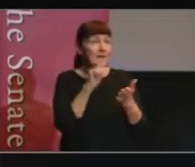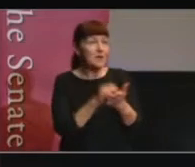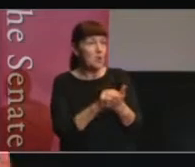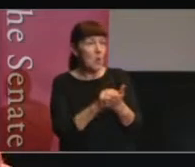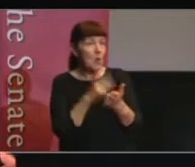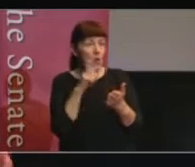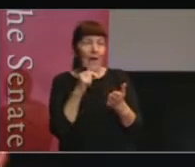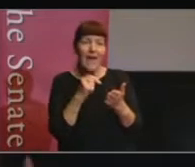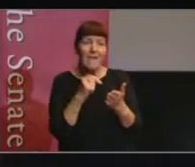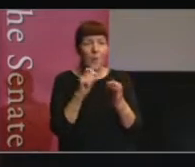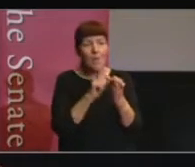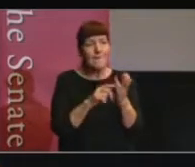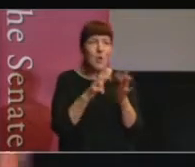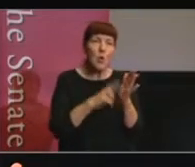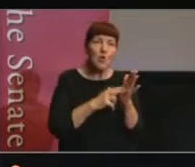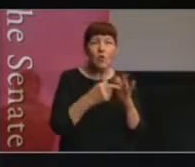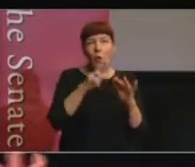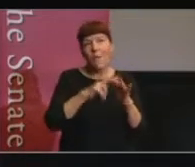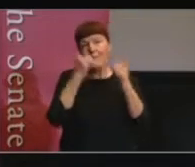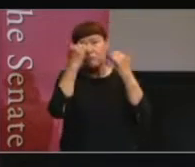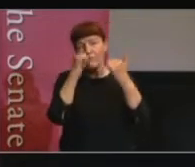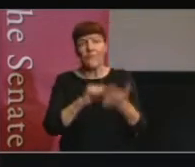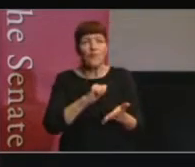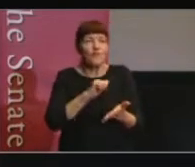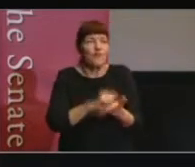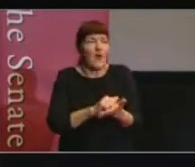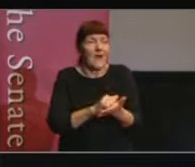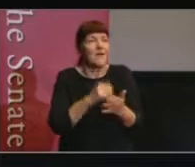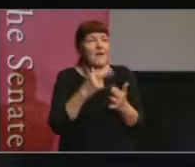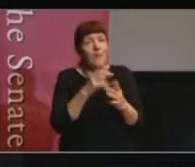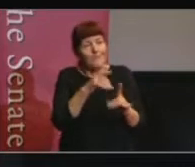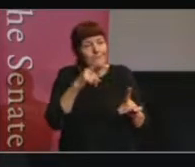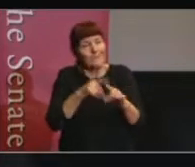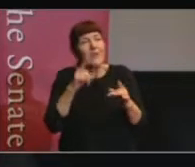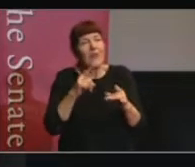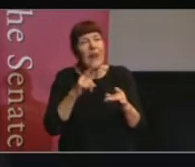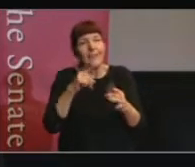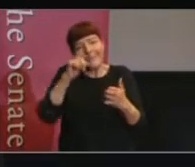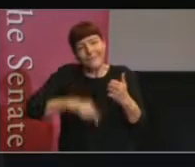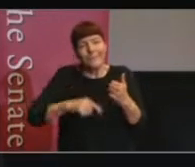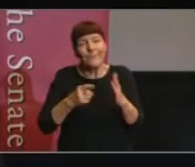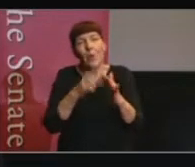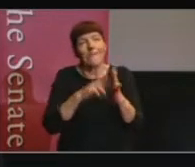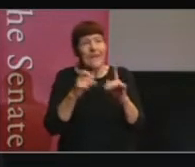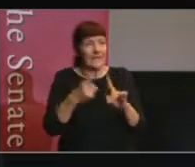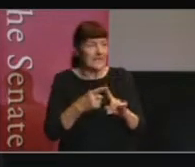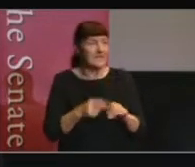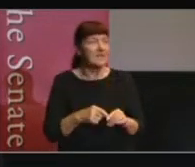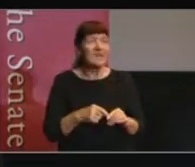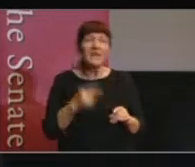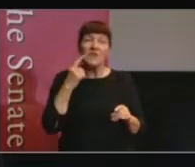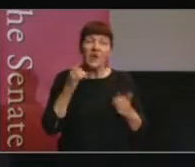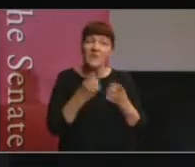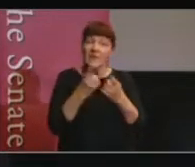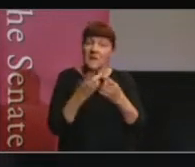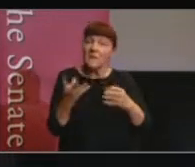burden of proof right in a preparatory offence, for example. They're the type of factors that you might